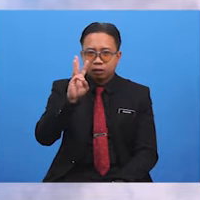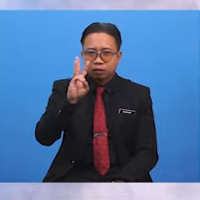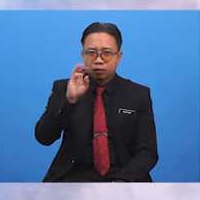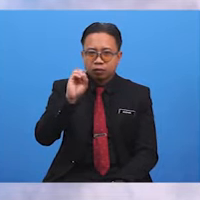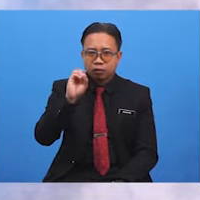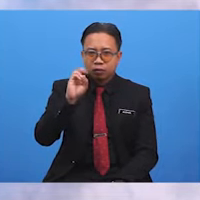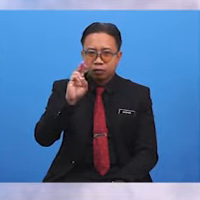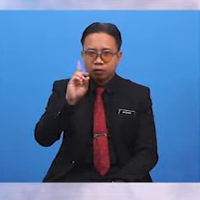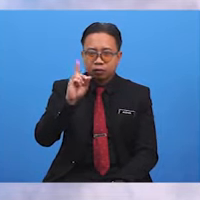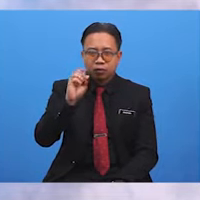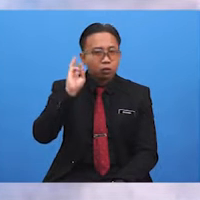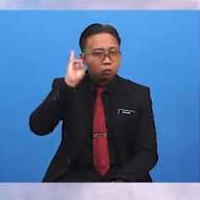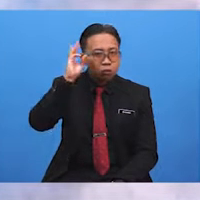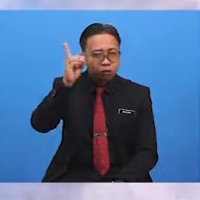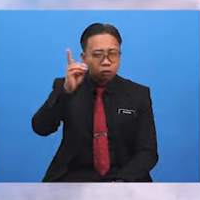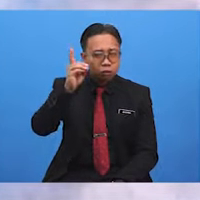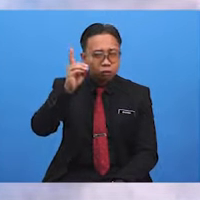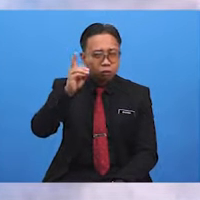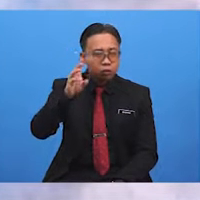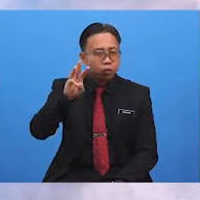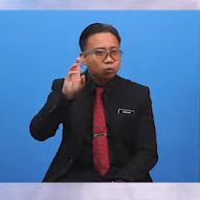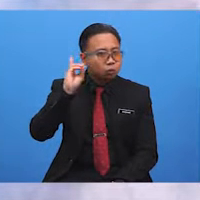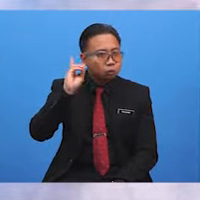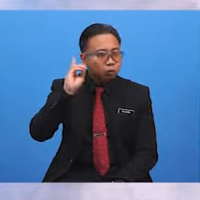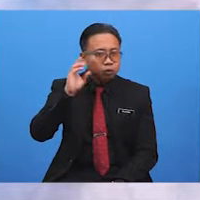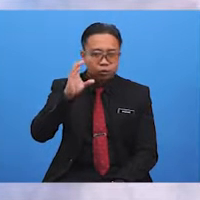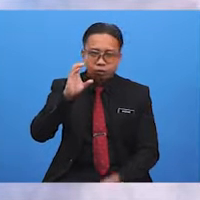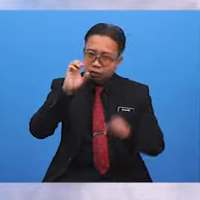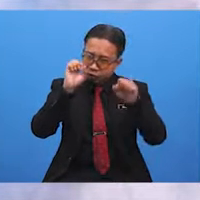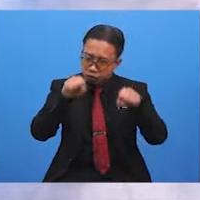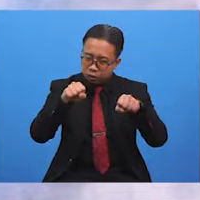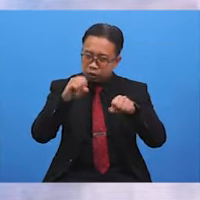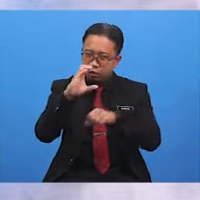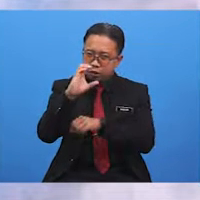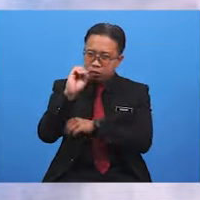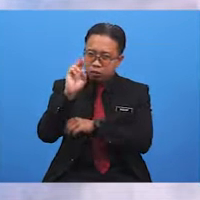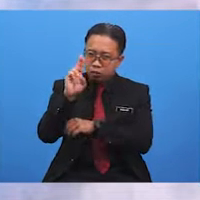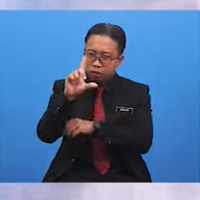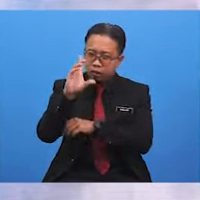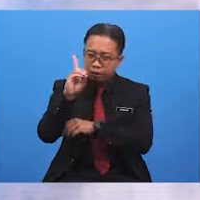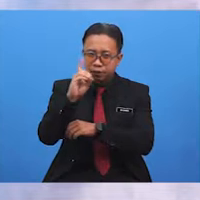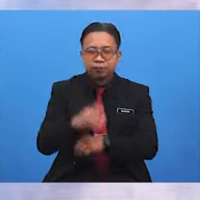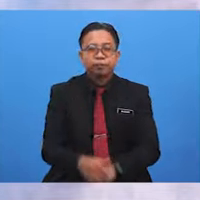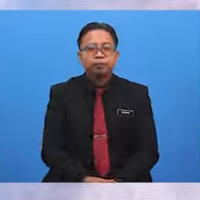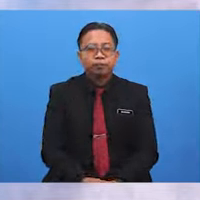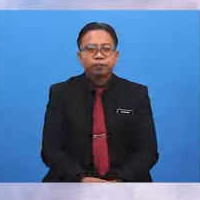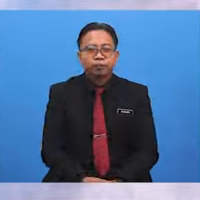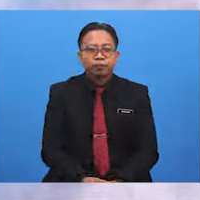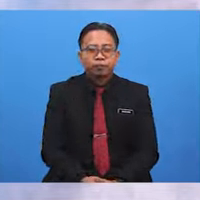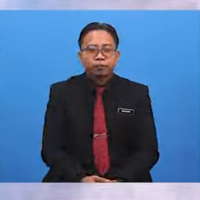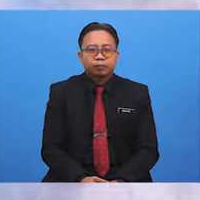-O-U-L-D or C-O-U-L-D, would